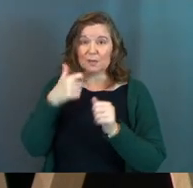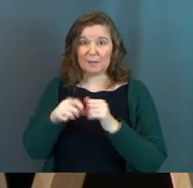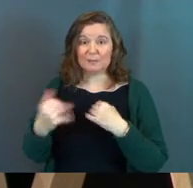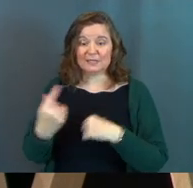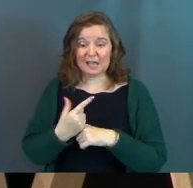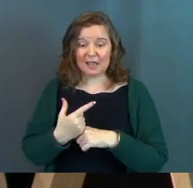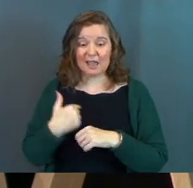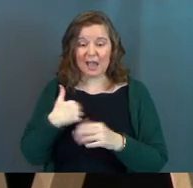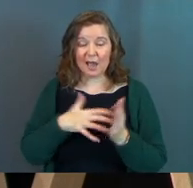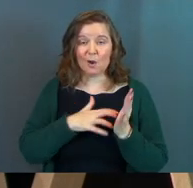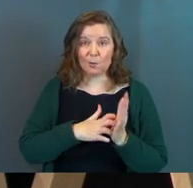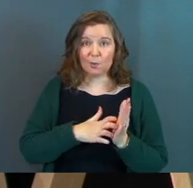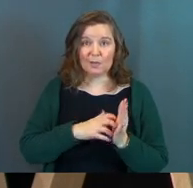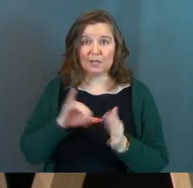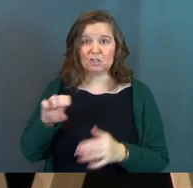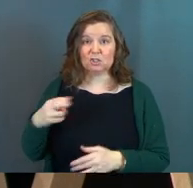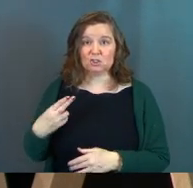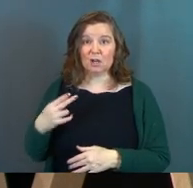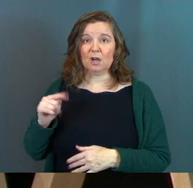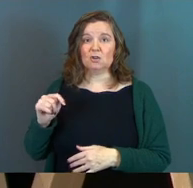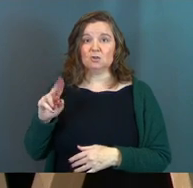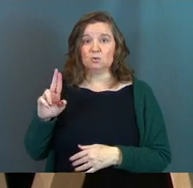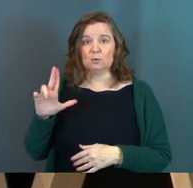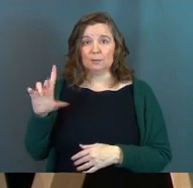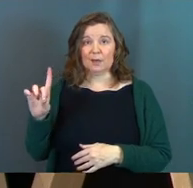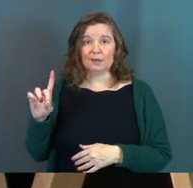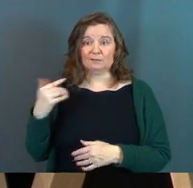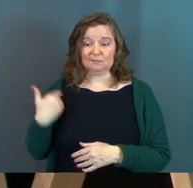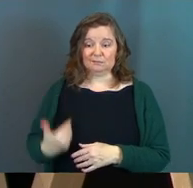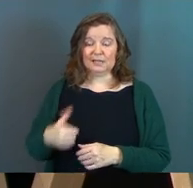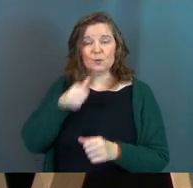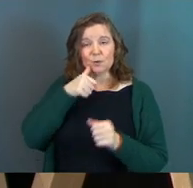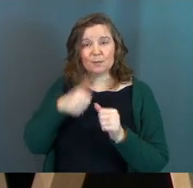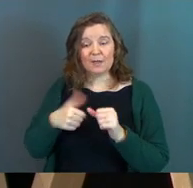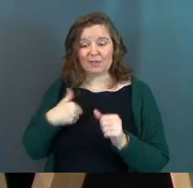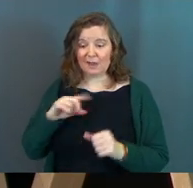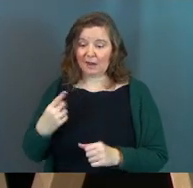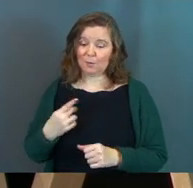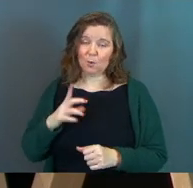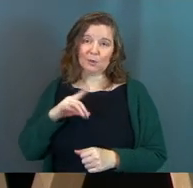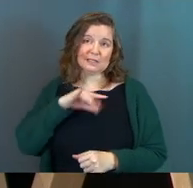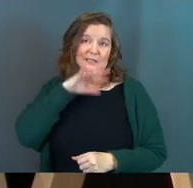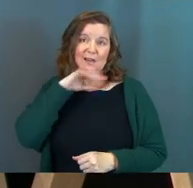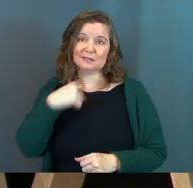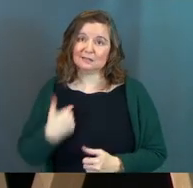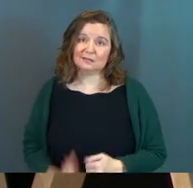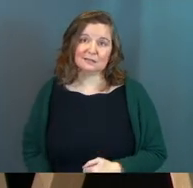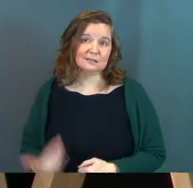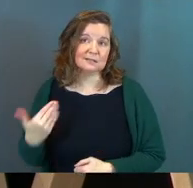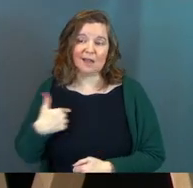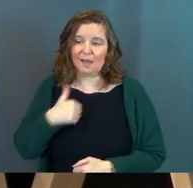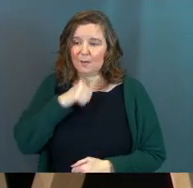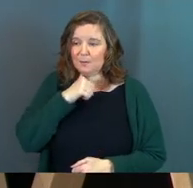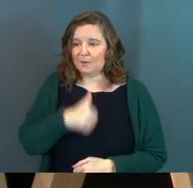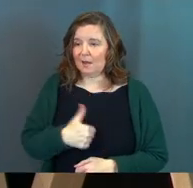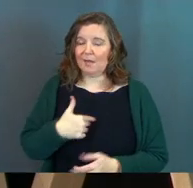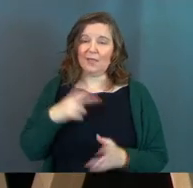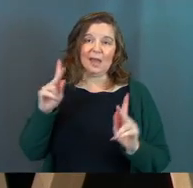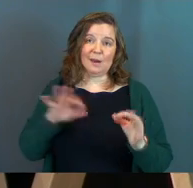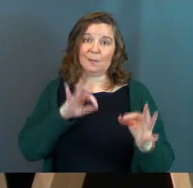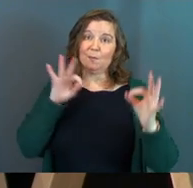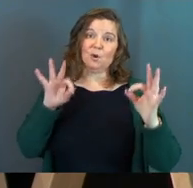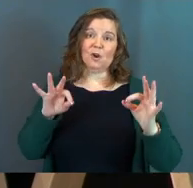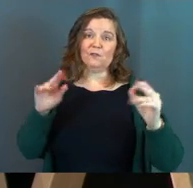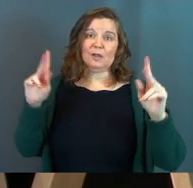today how weak Josh Trueblood is. He remembers that I'm only dust. I'm not that